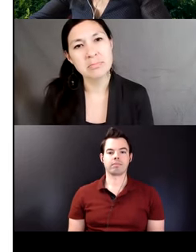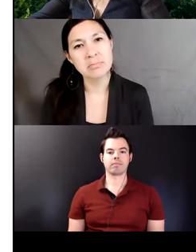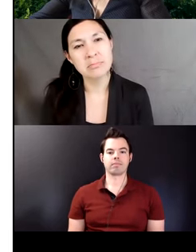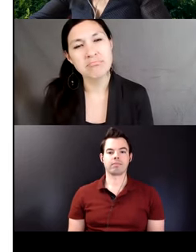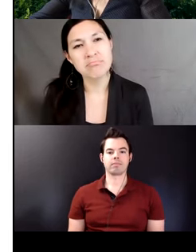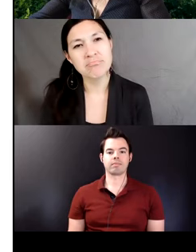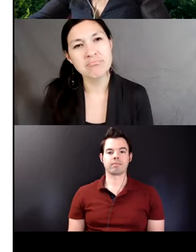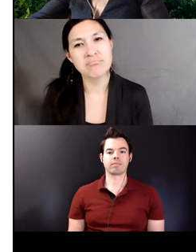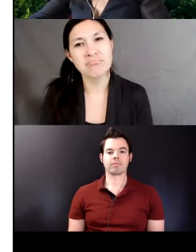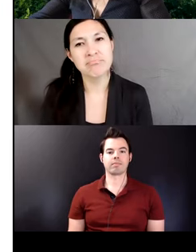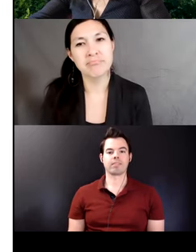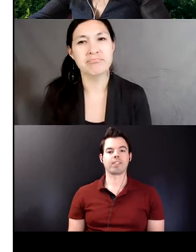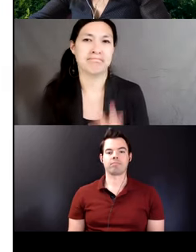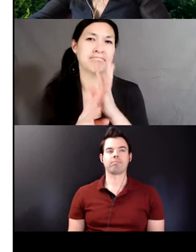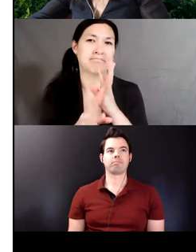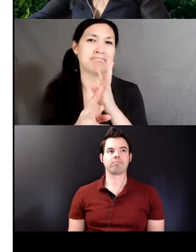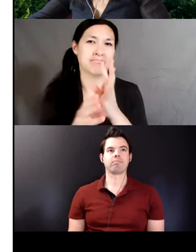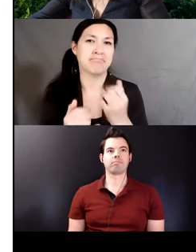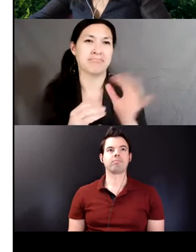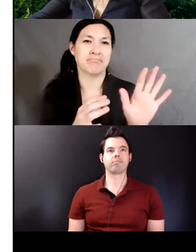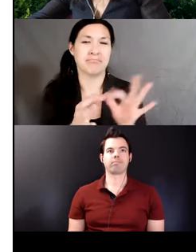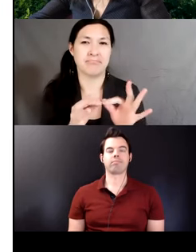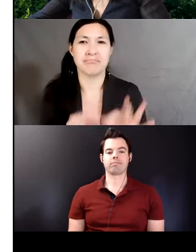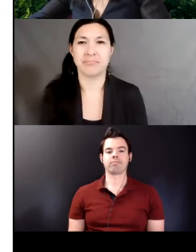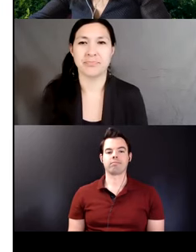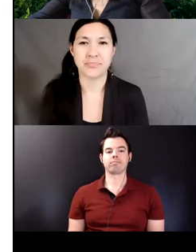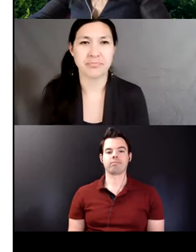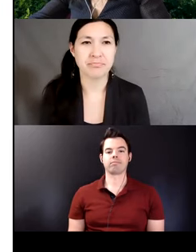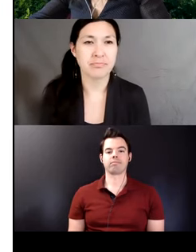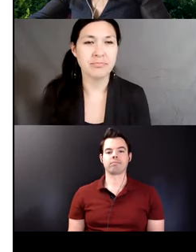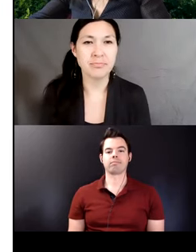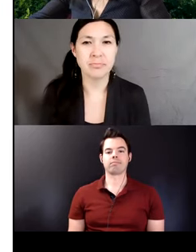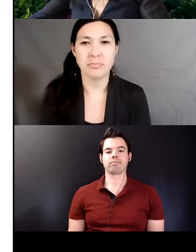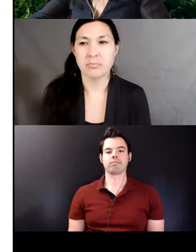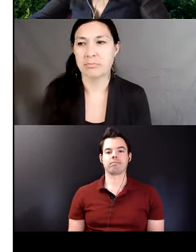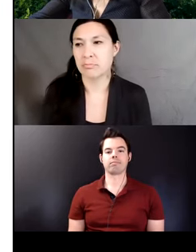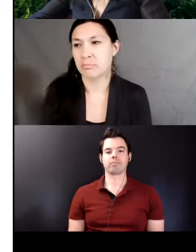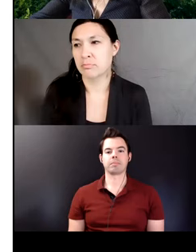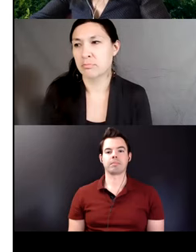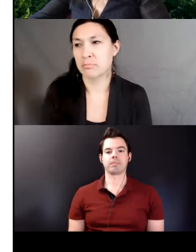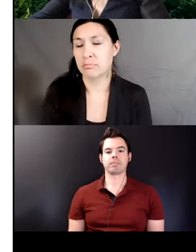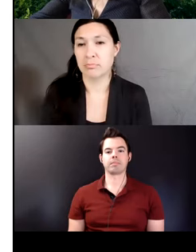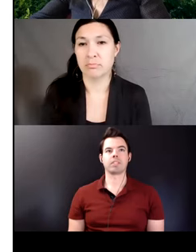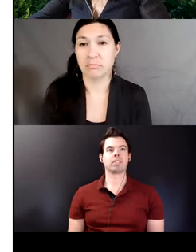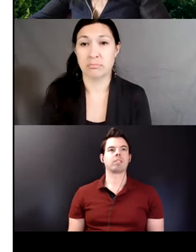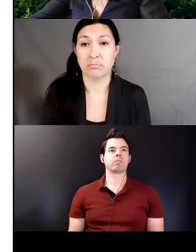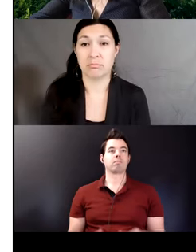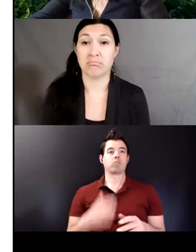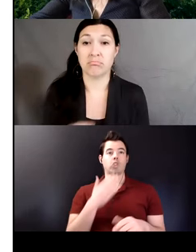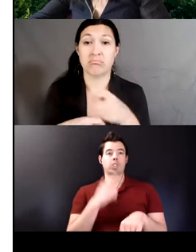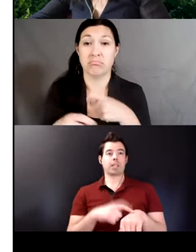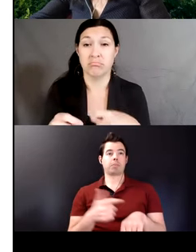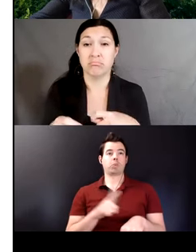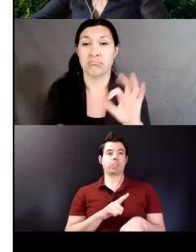I've also nine years